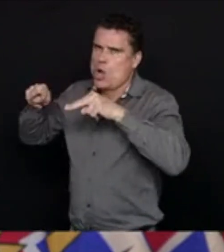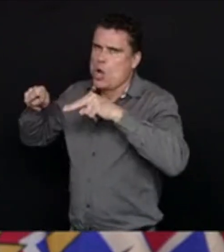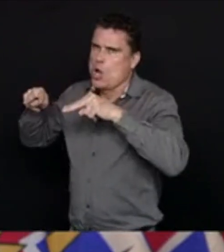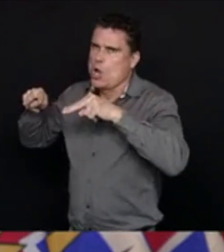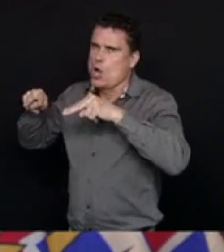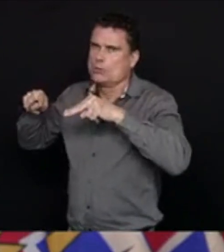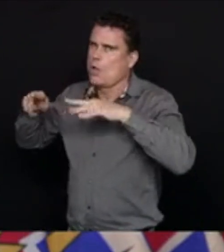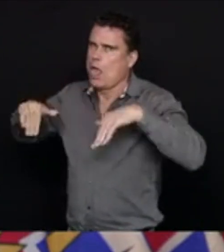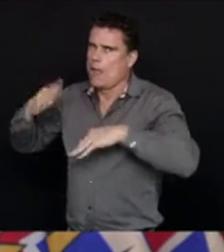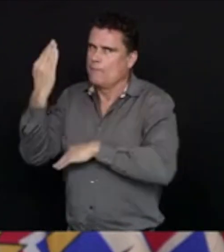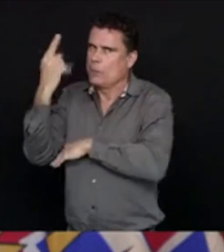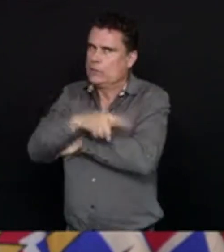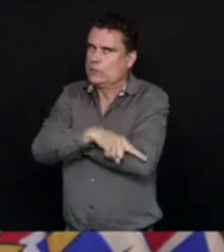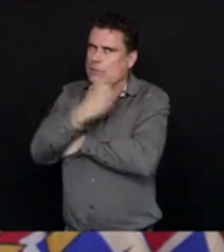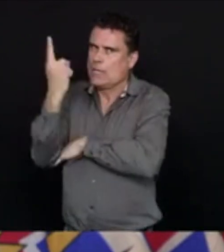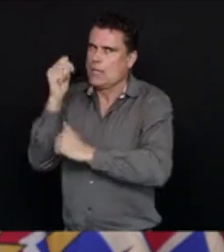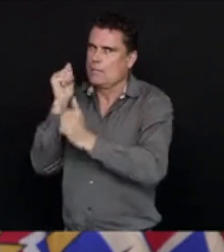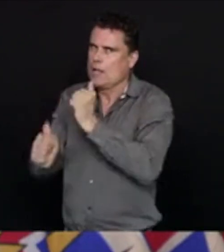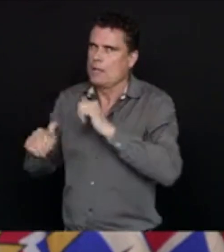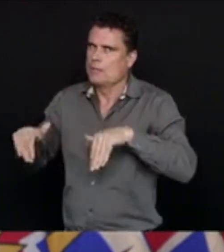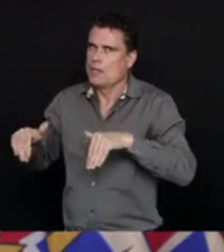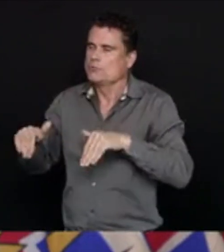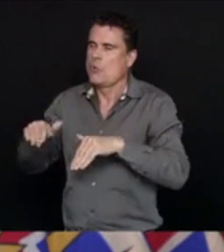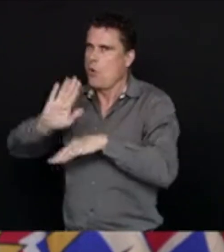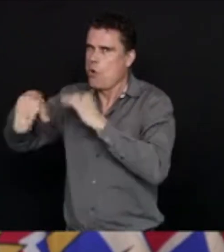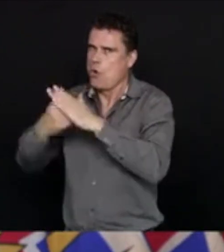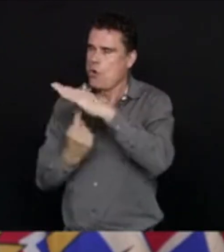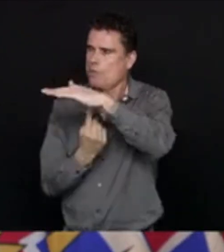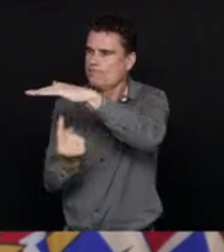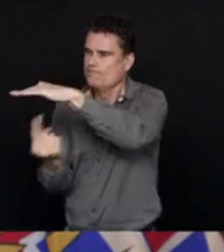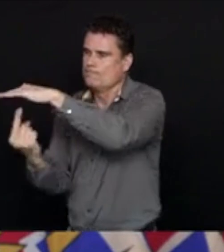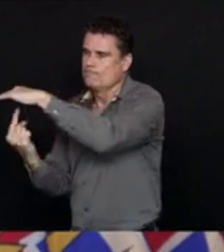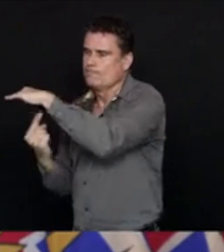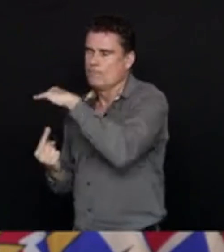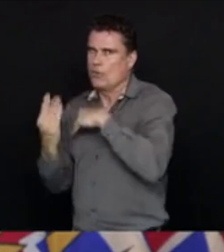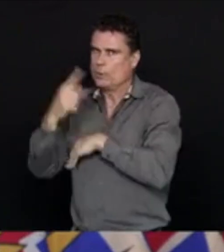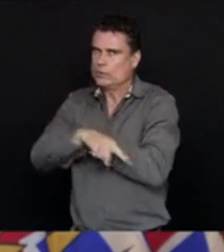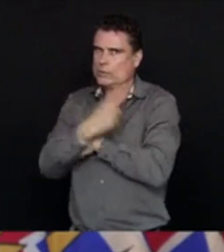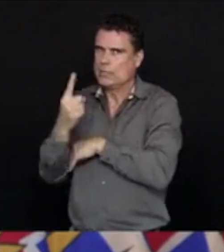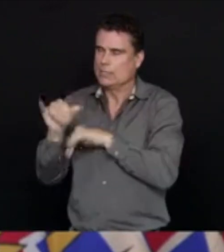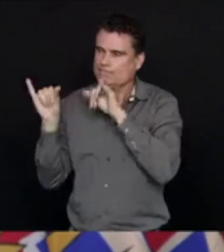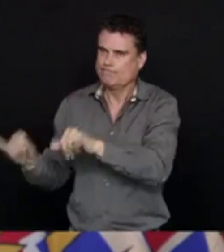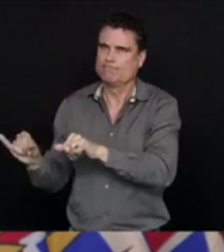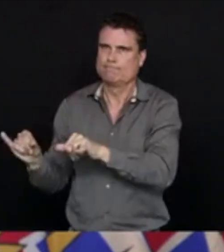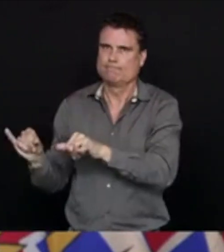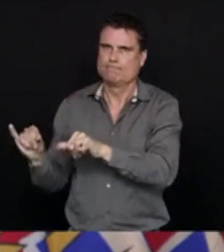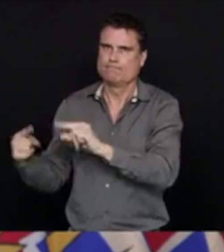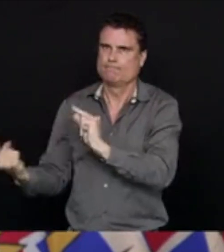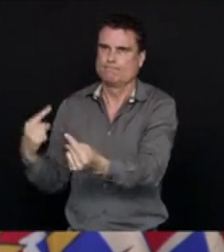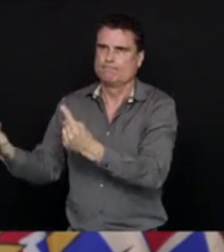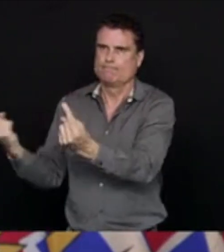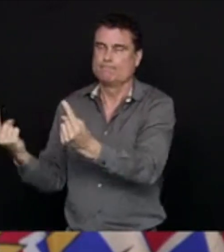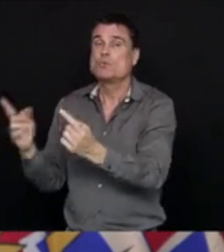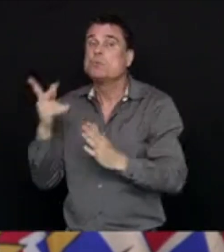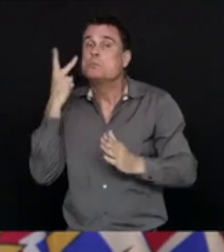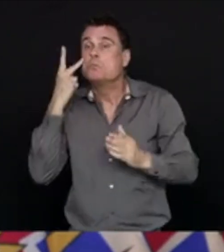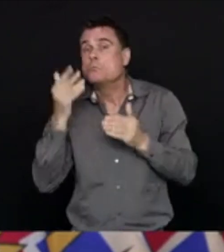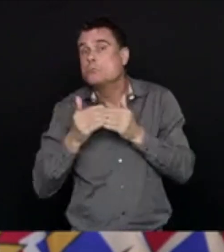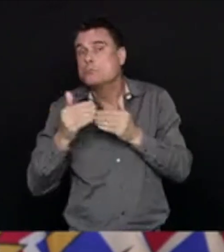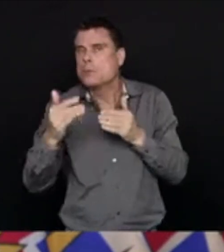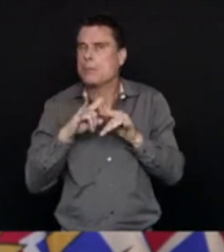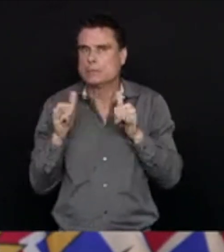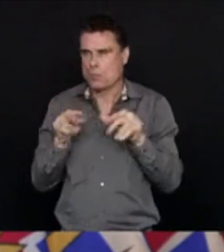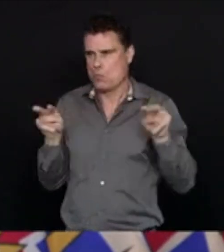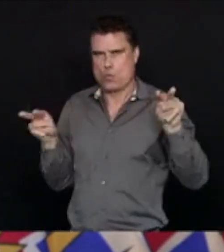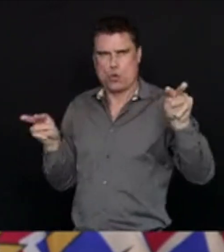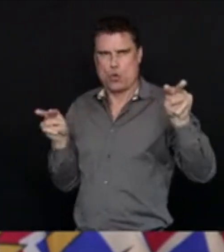of those places now. So it's a little bit more watching and seeing what's happening and making sure that we